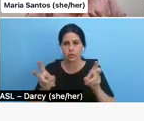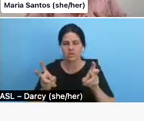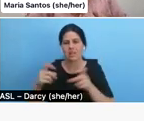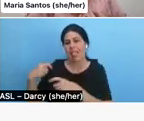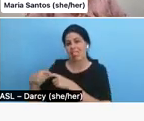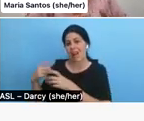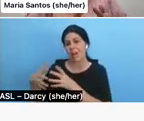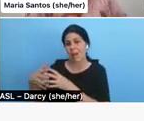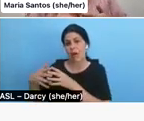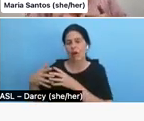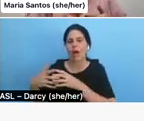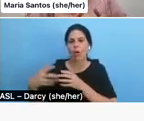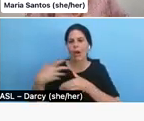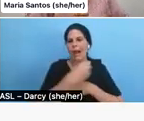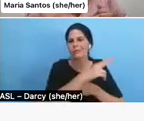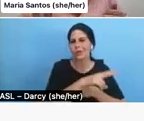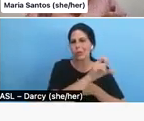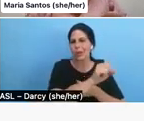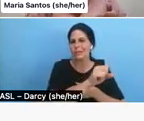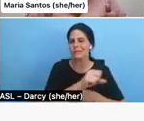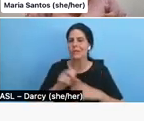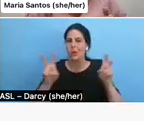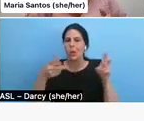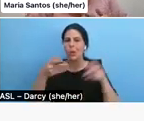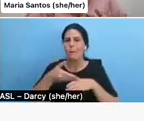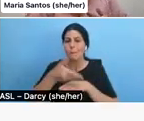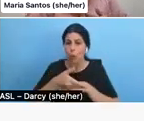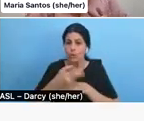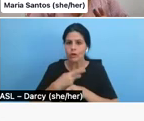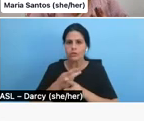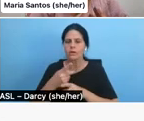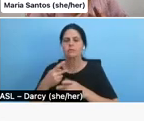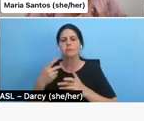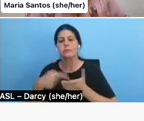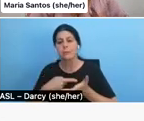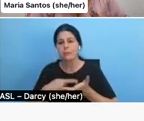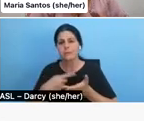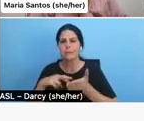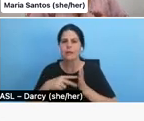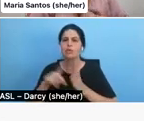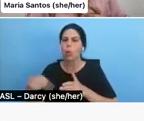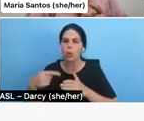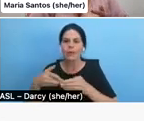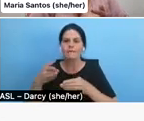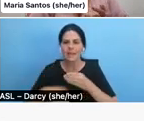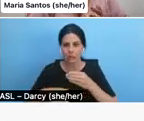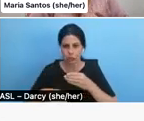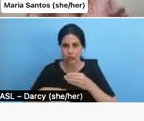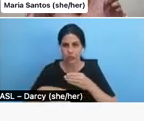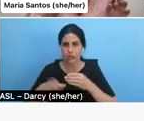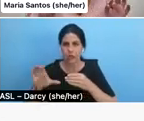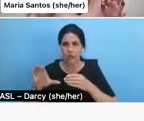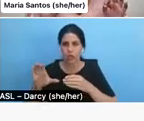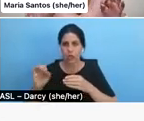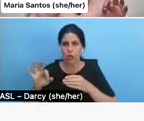States. Um, sometimes that means only finishing costs, um, such as color or sound after picture lock.